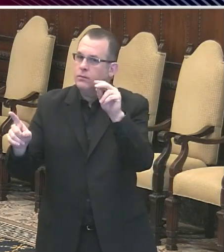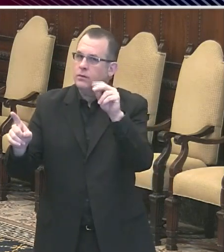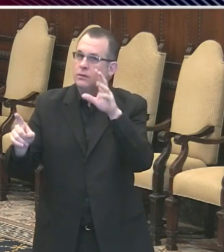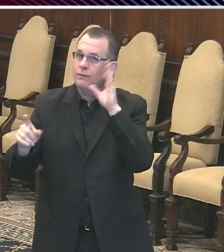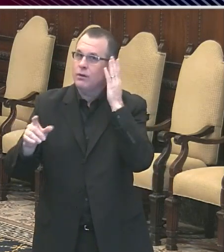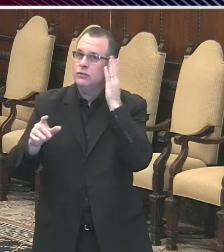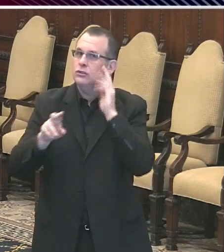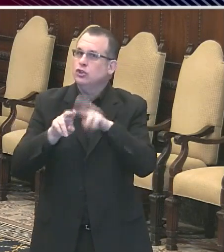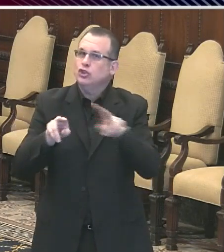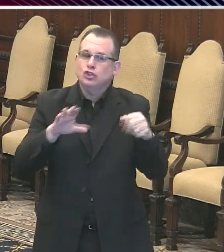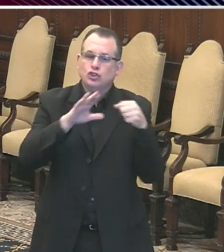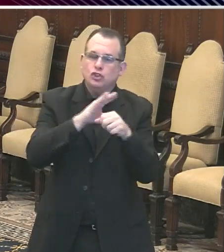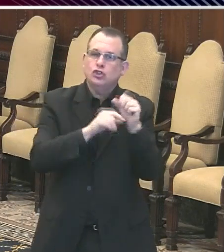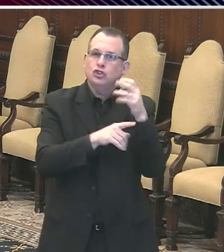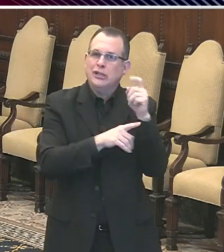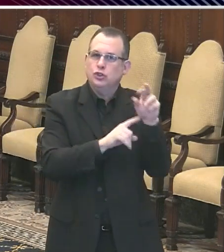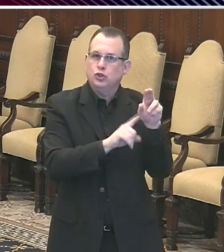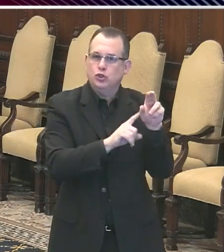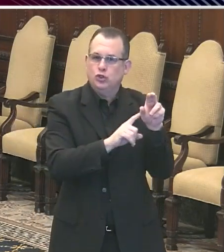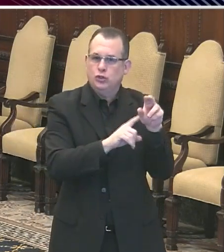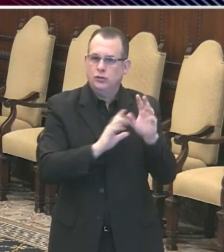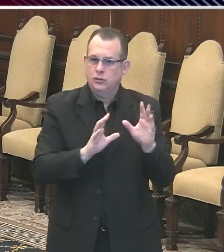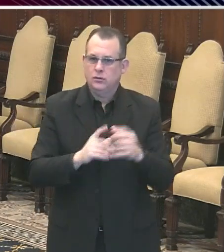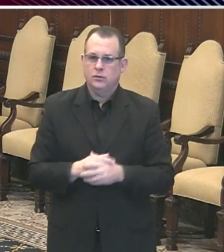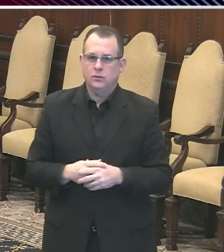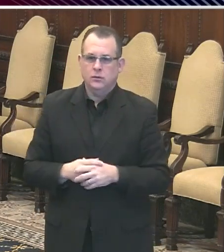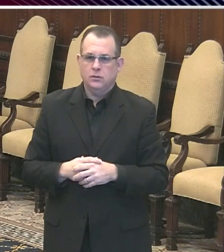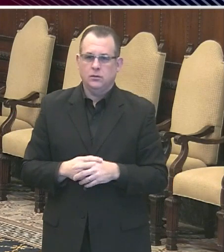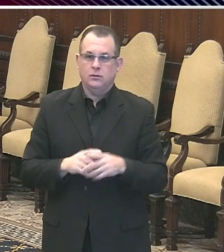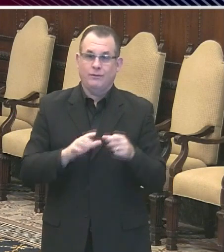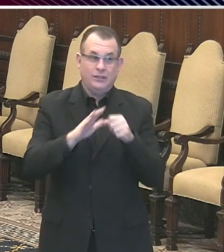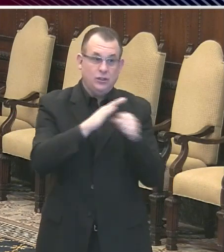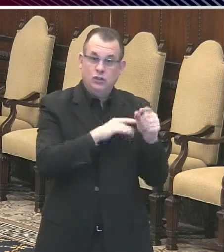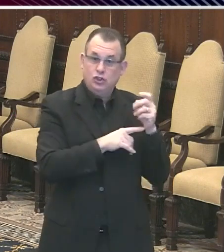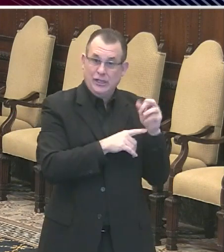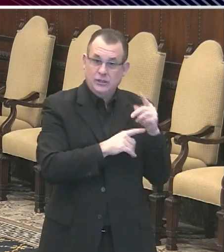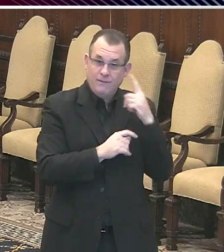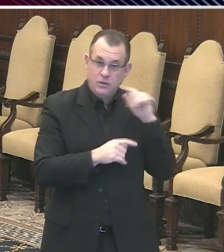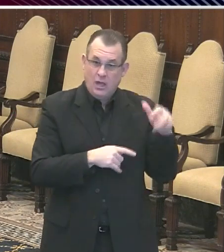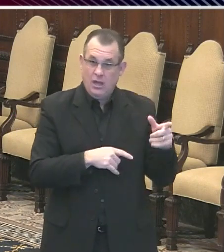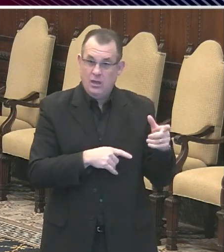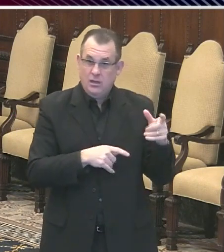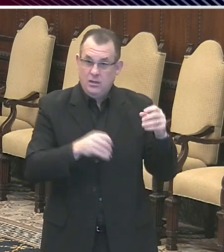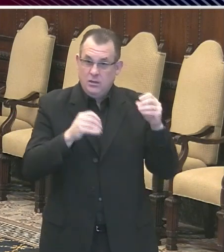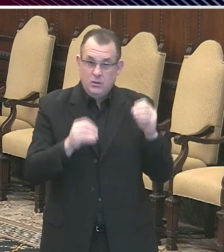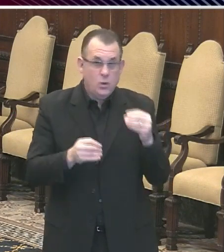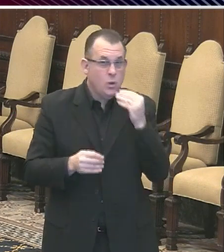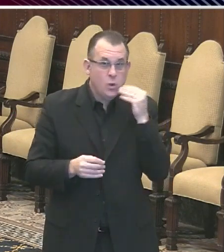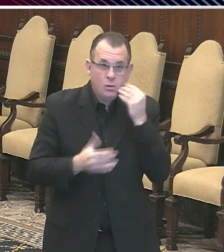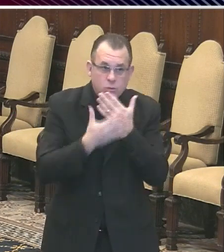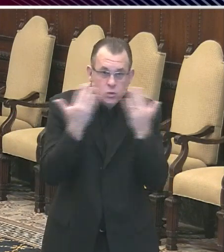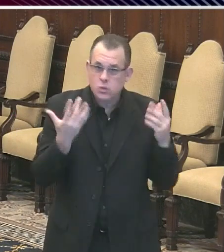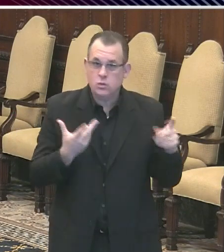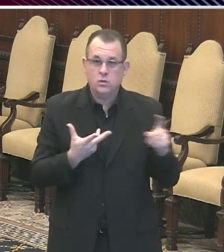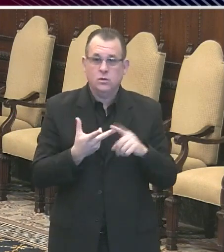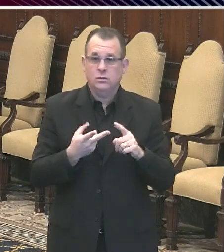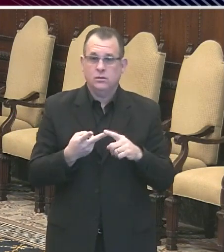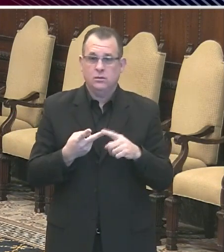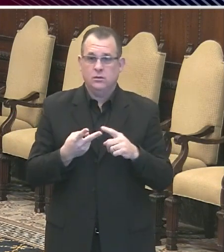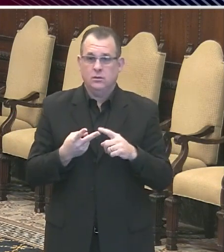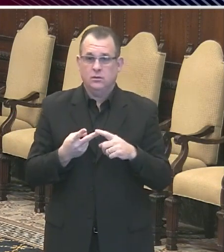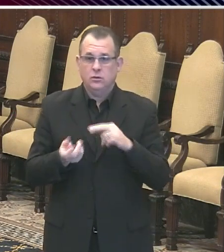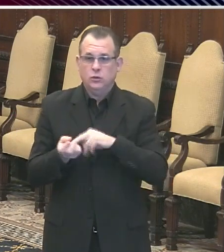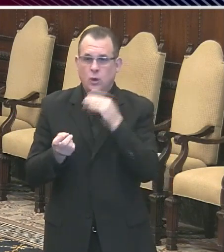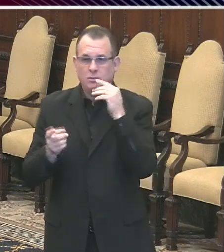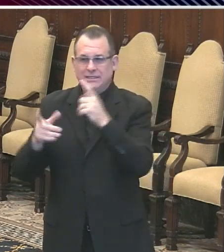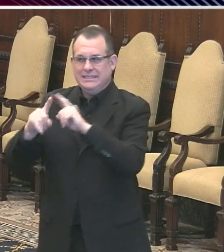those shelters that cater to those without homes. And I think as we look at nursing homes, we're